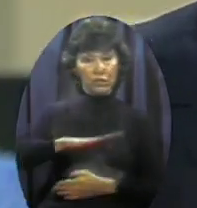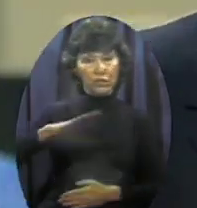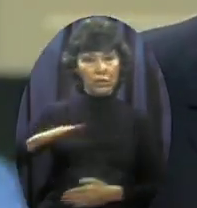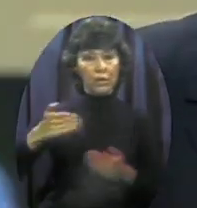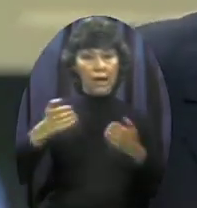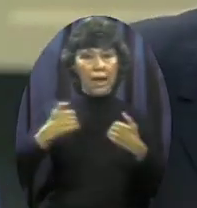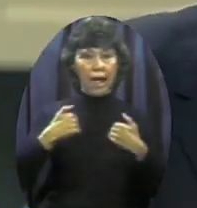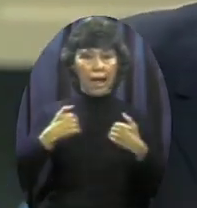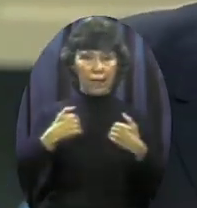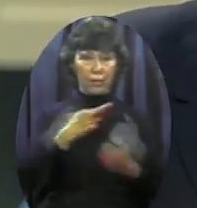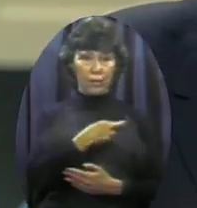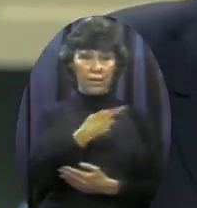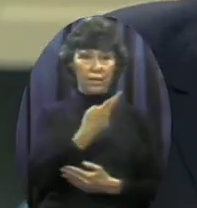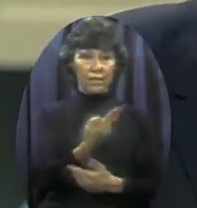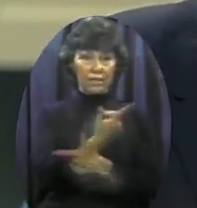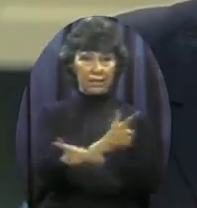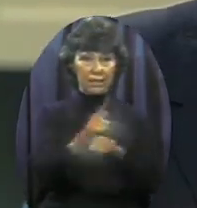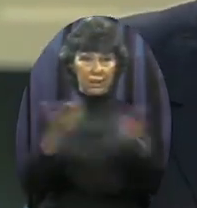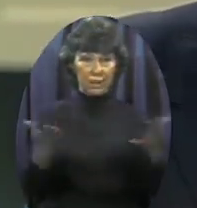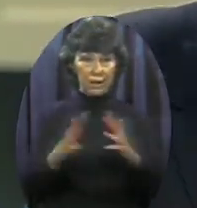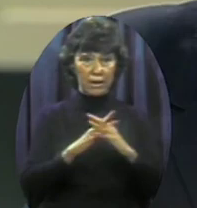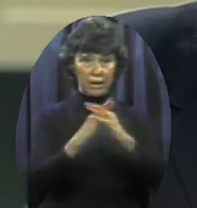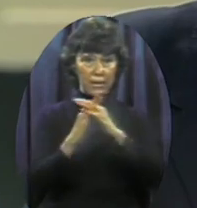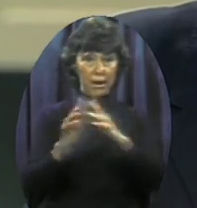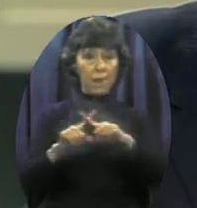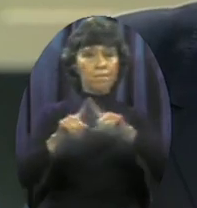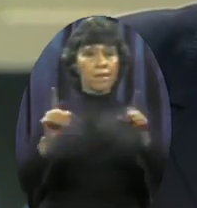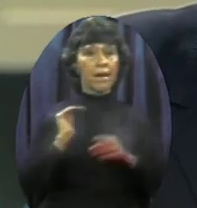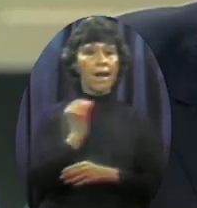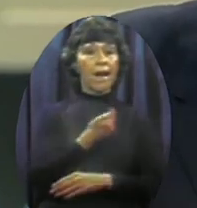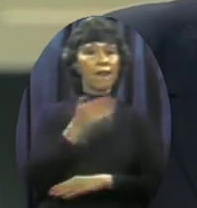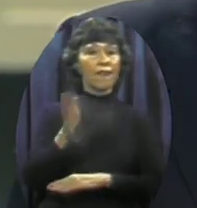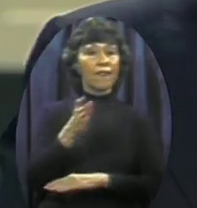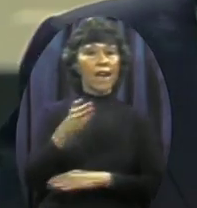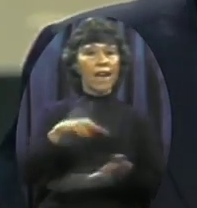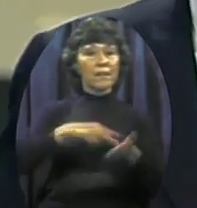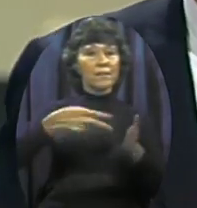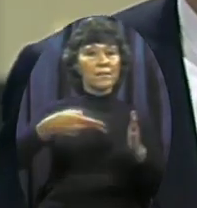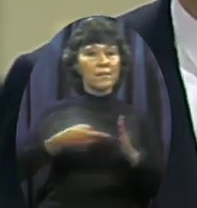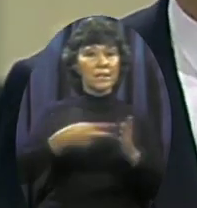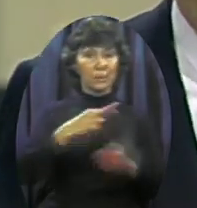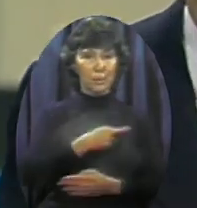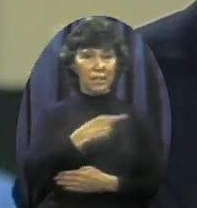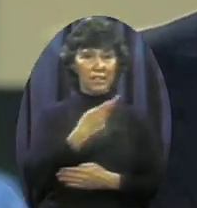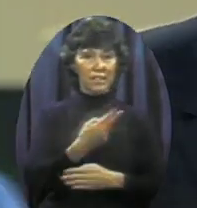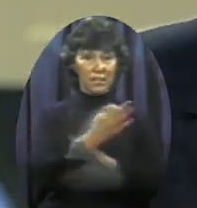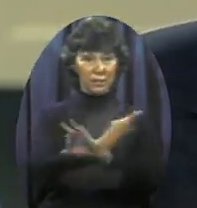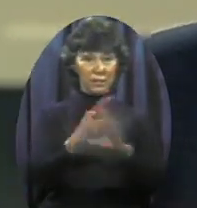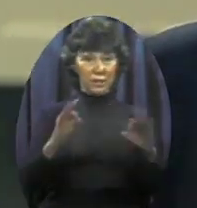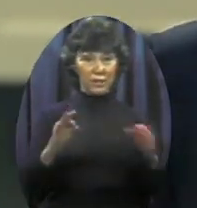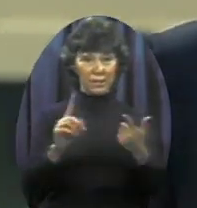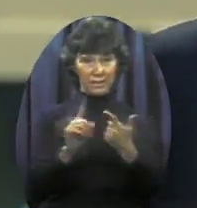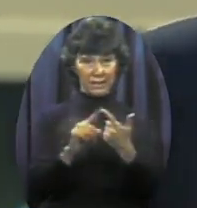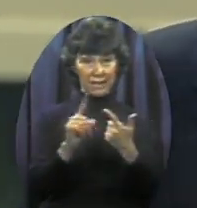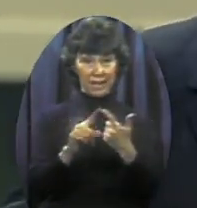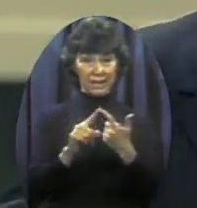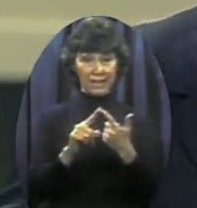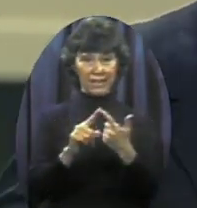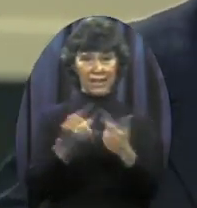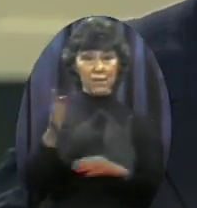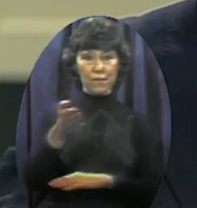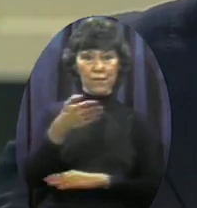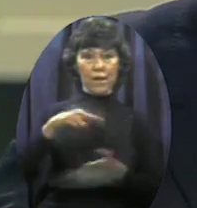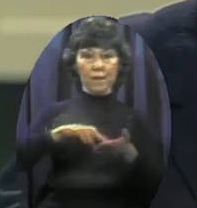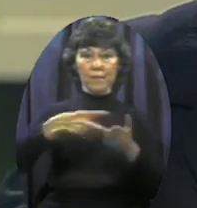But this flag stands for freedom For religious freedom This flag stands for the freedom of the